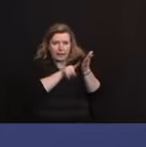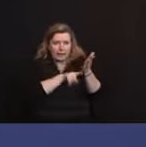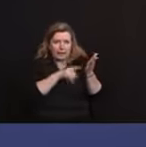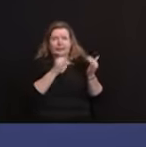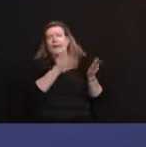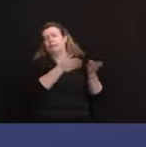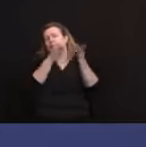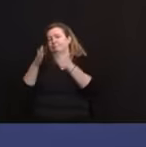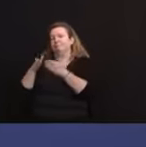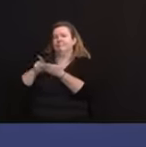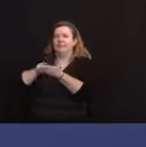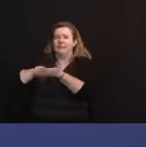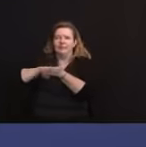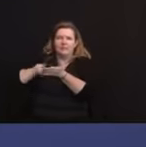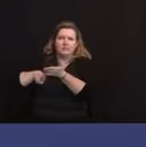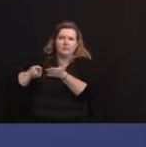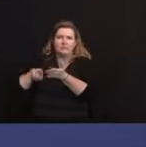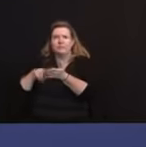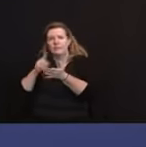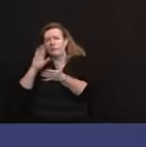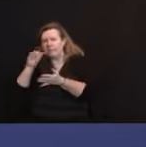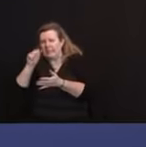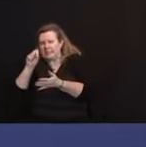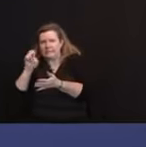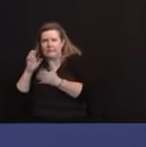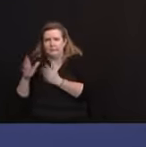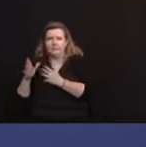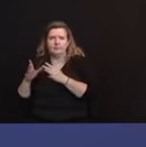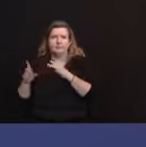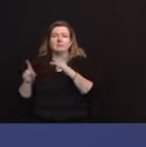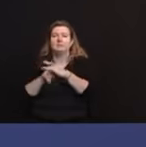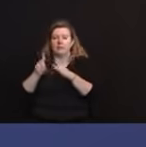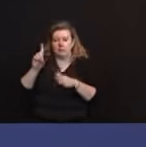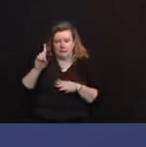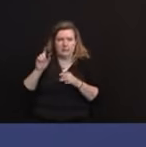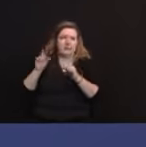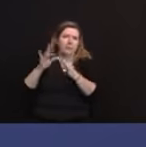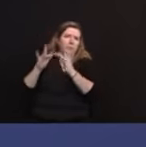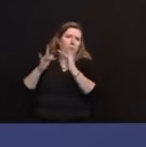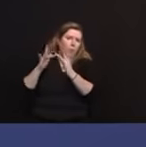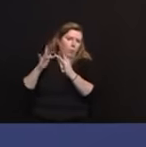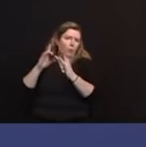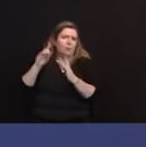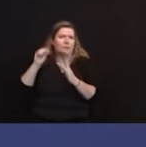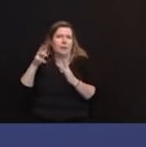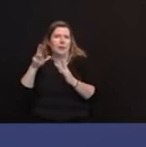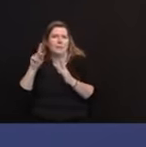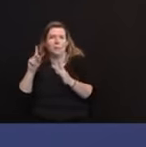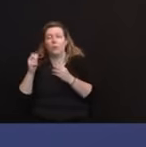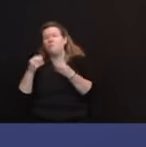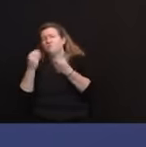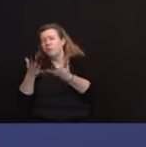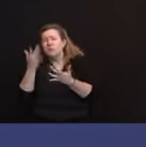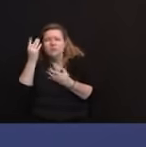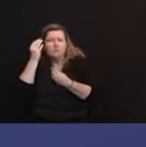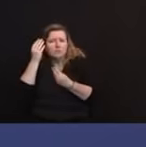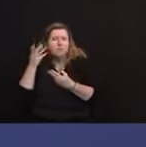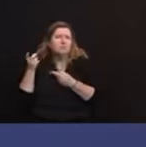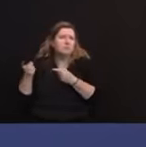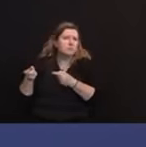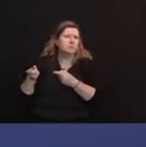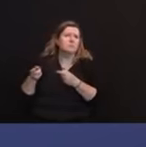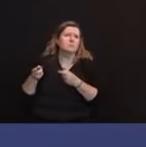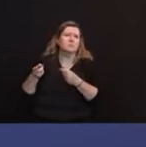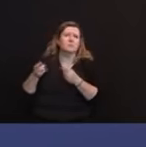our dashboard as people not providing enough contacts,